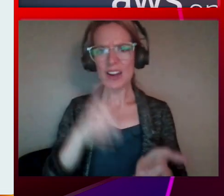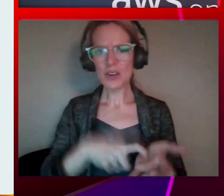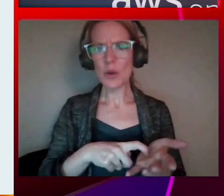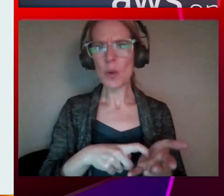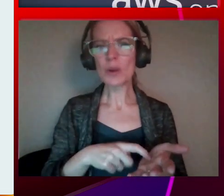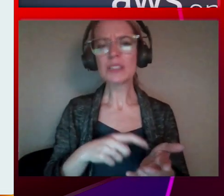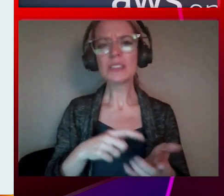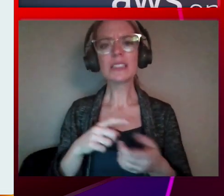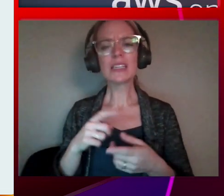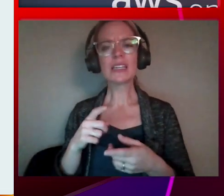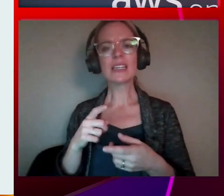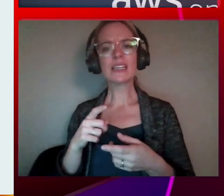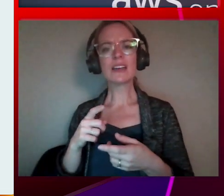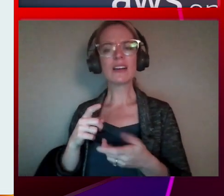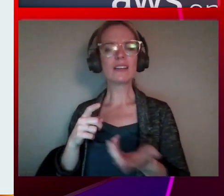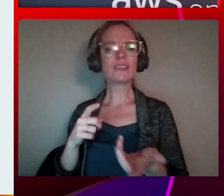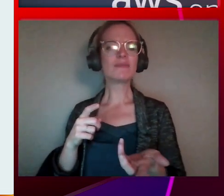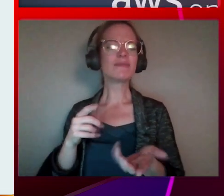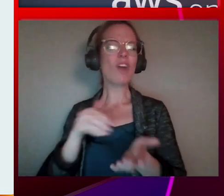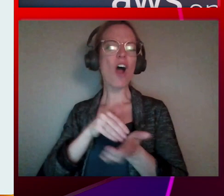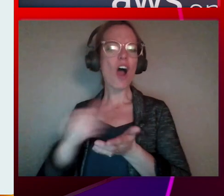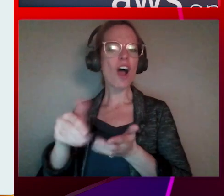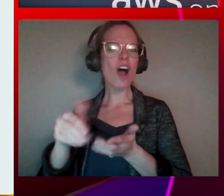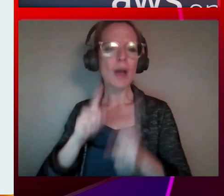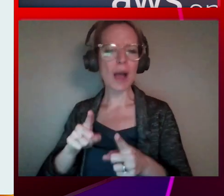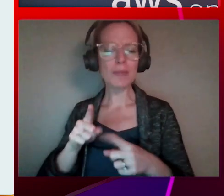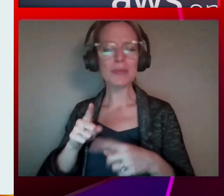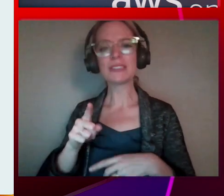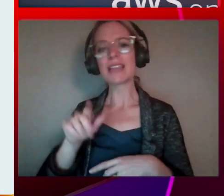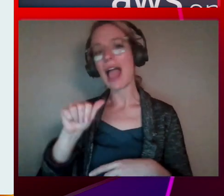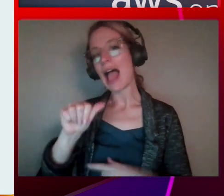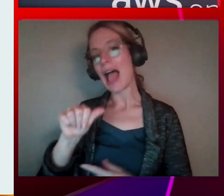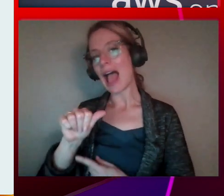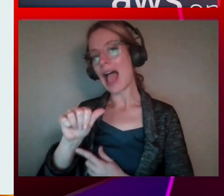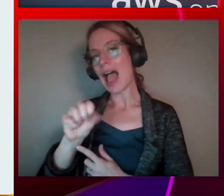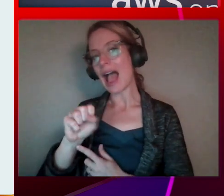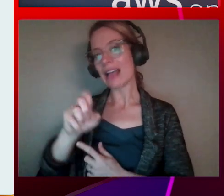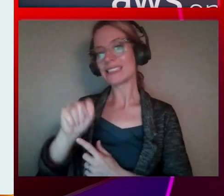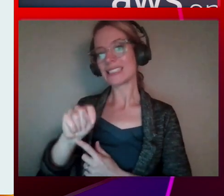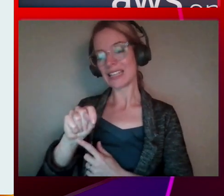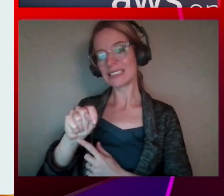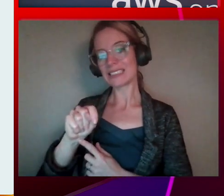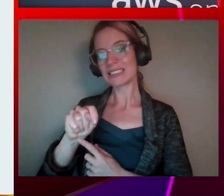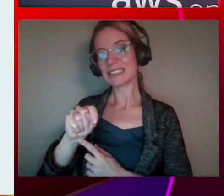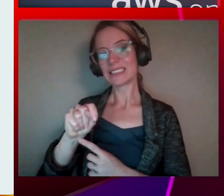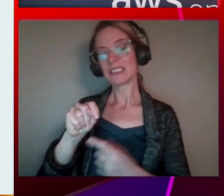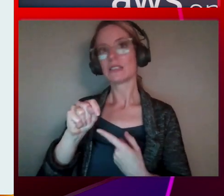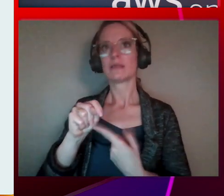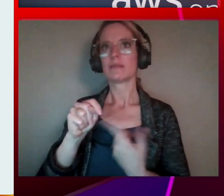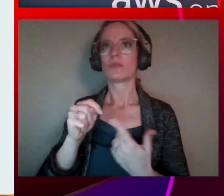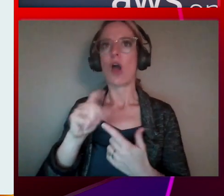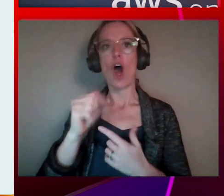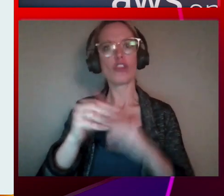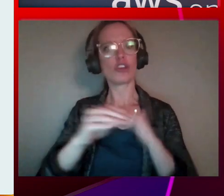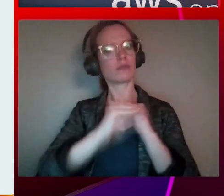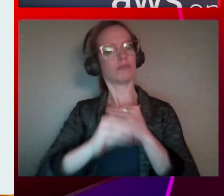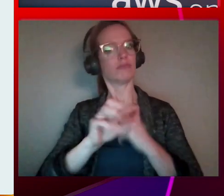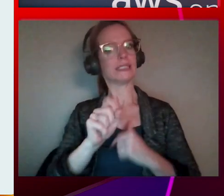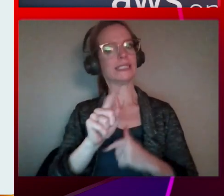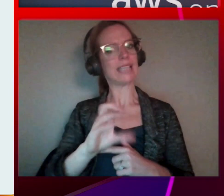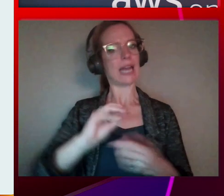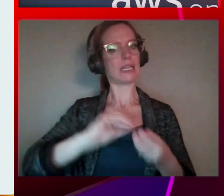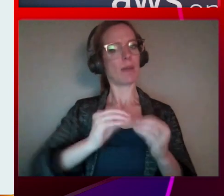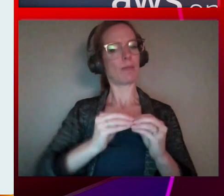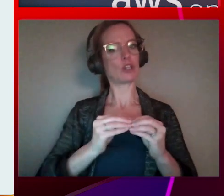sort of report assets are statically generated things where once per month they get generated and they get stuffed into a folder somewhere.